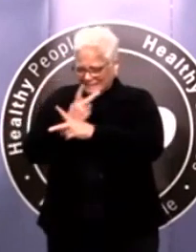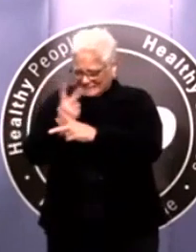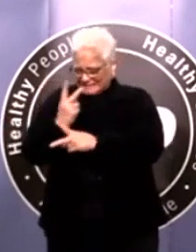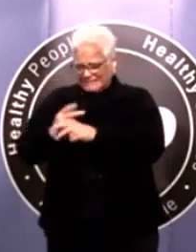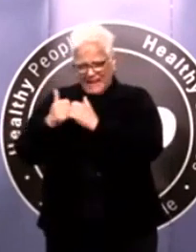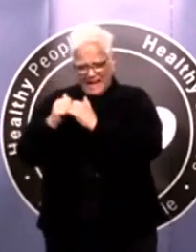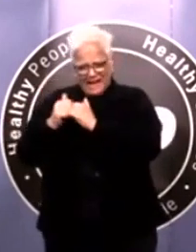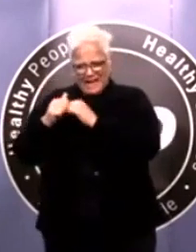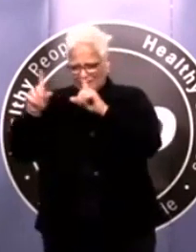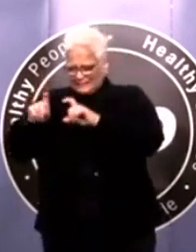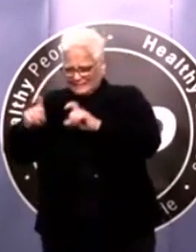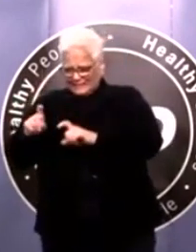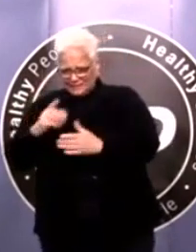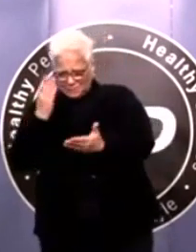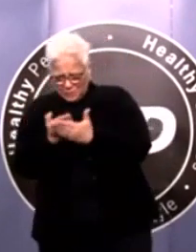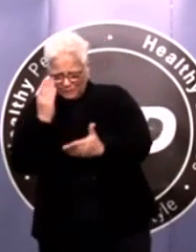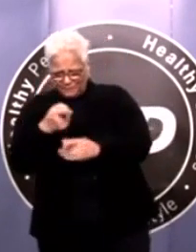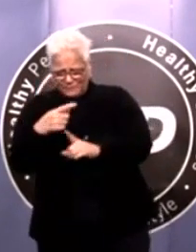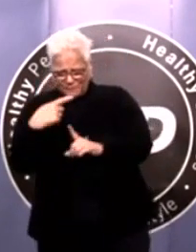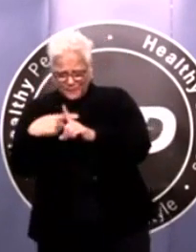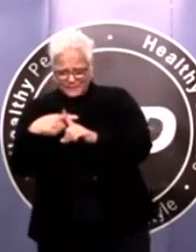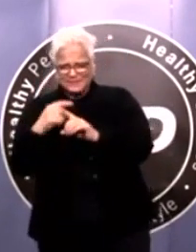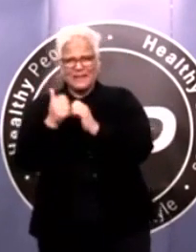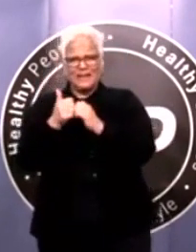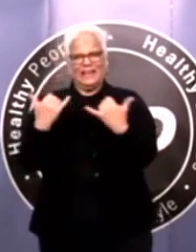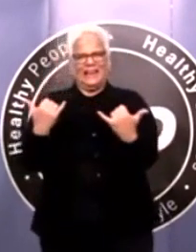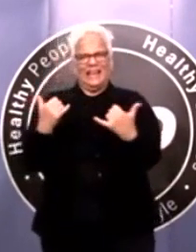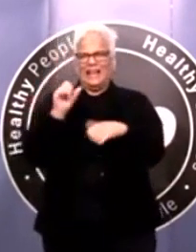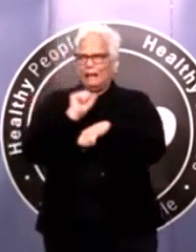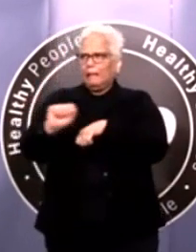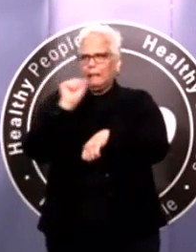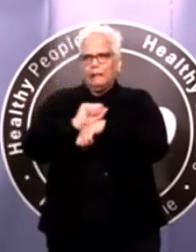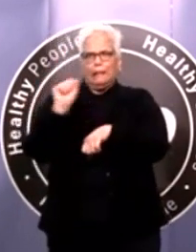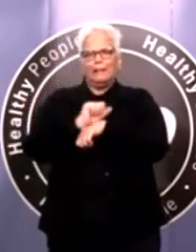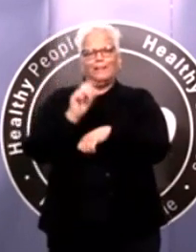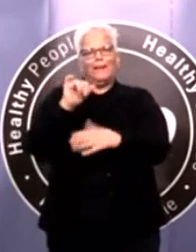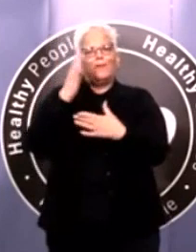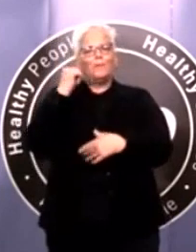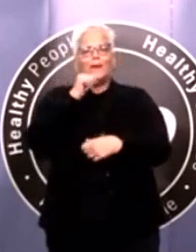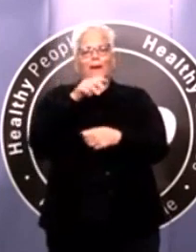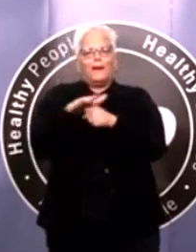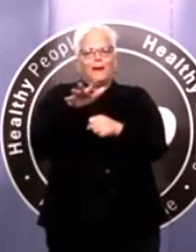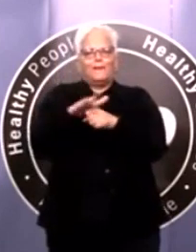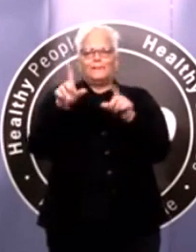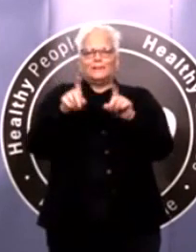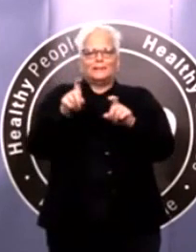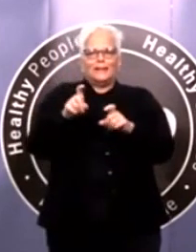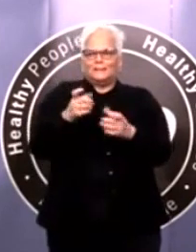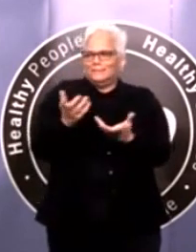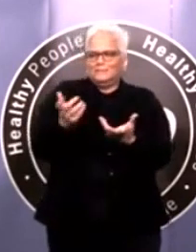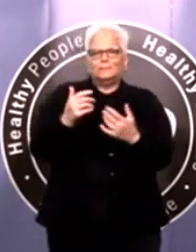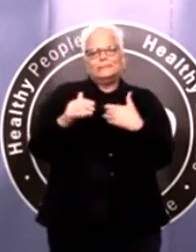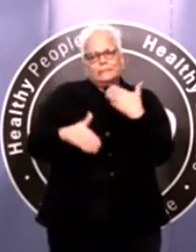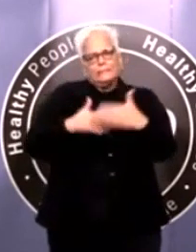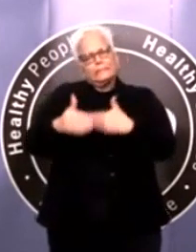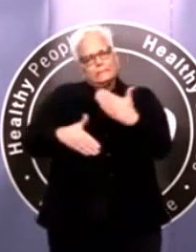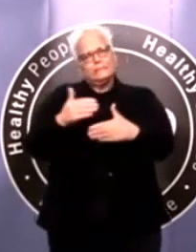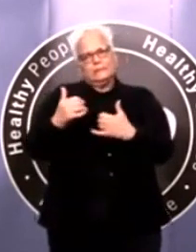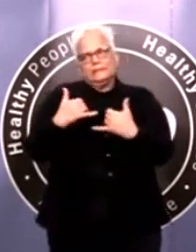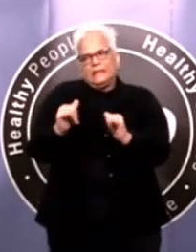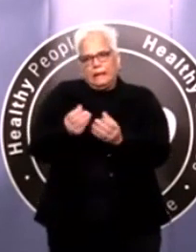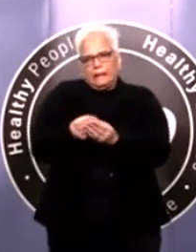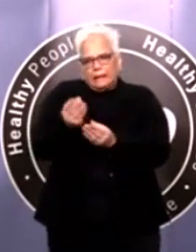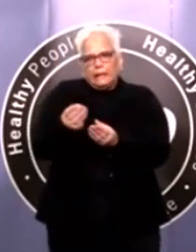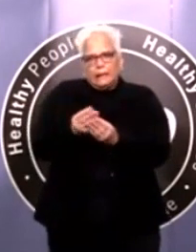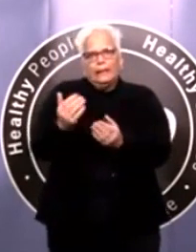had here in Tulsa to date in making decisions and that we certainly faced in the early stages was that we